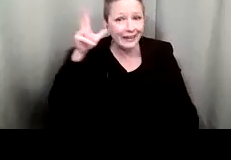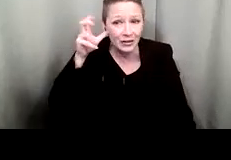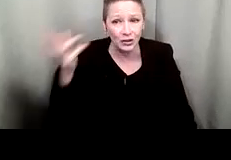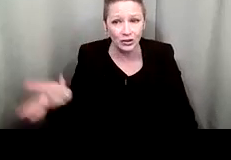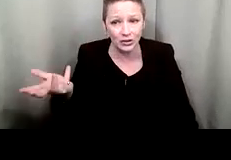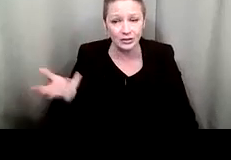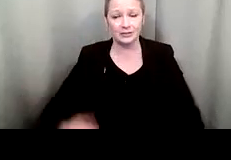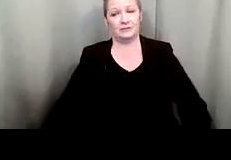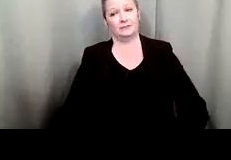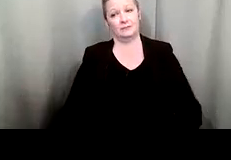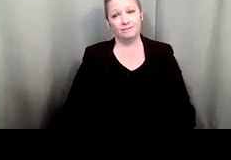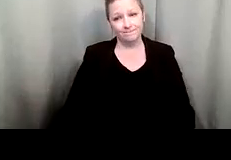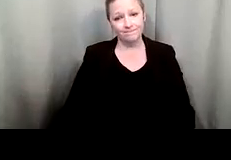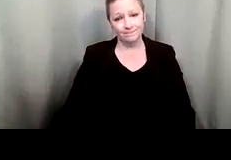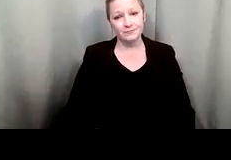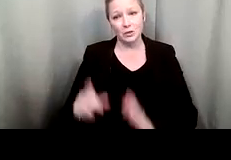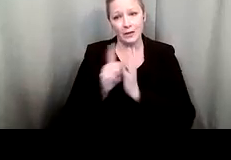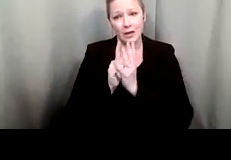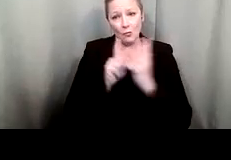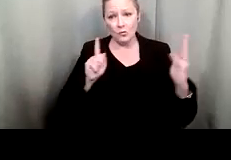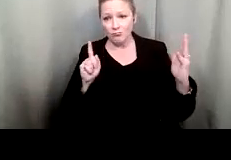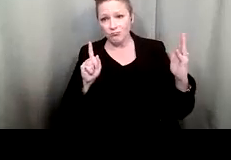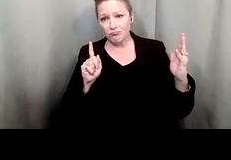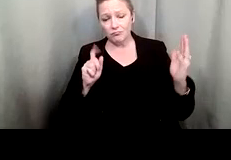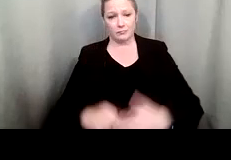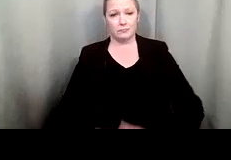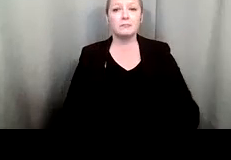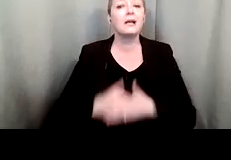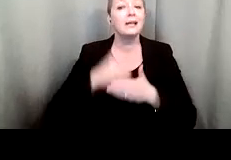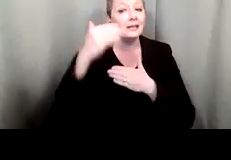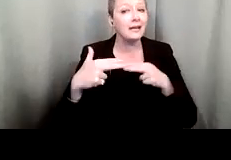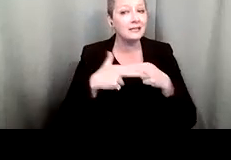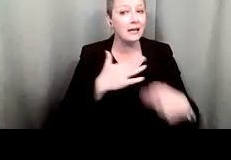withdrawals next slide please